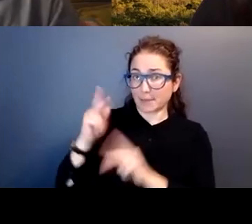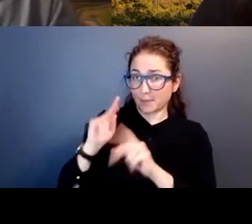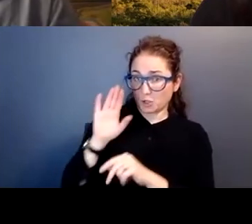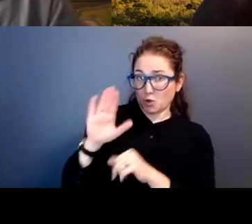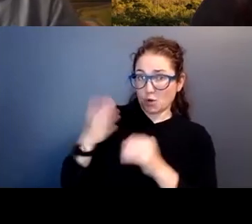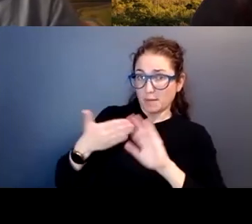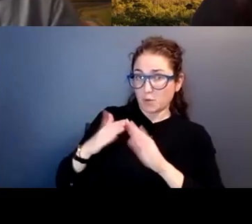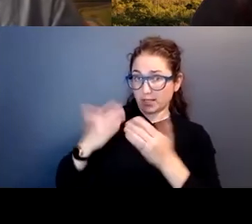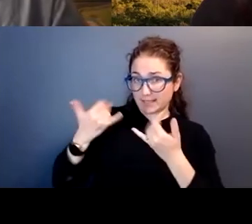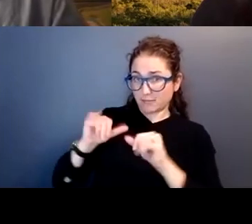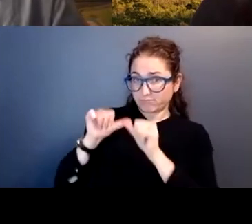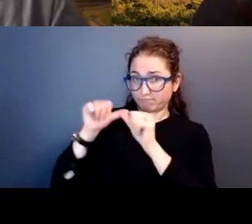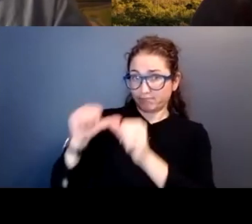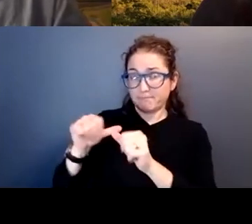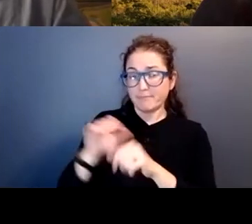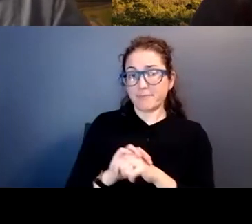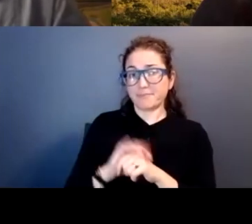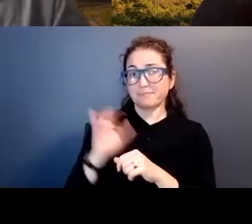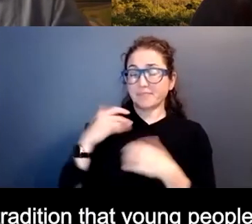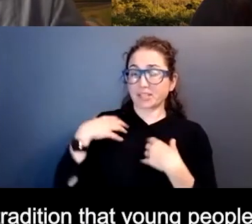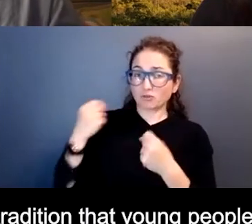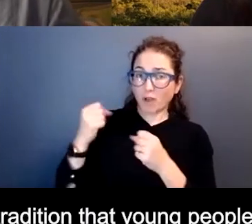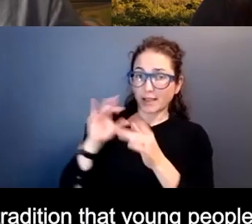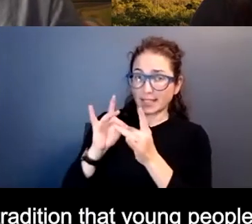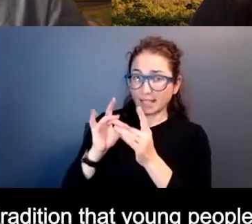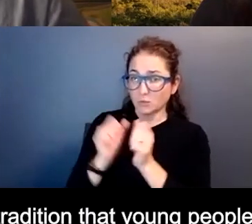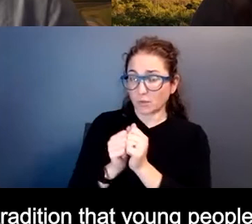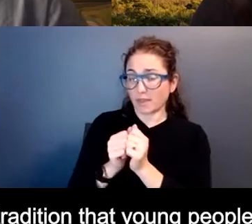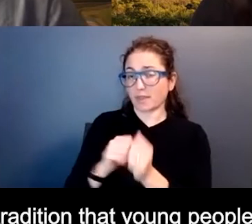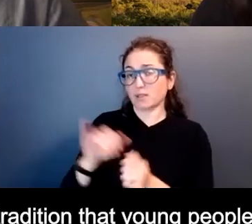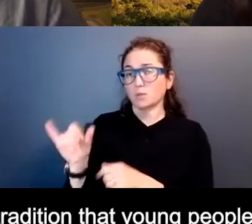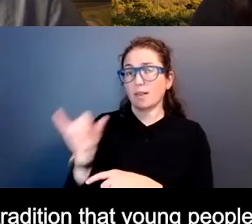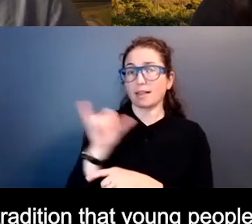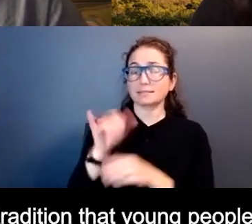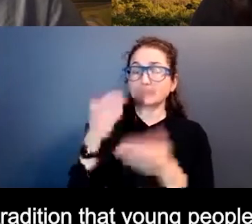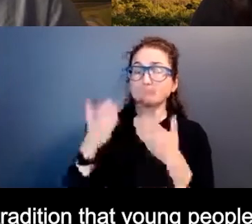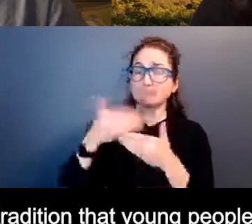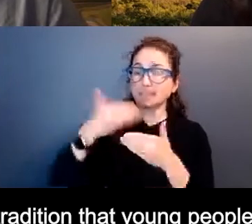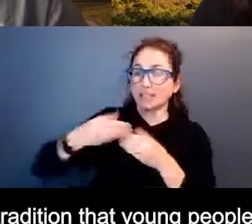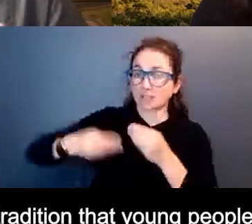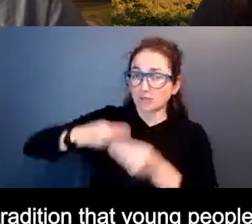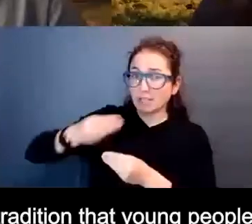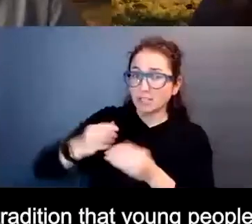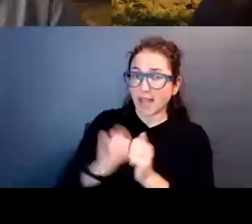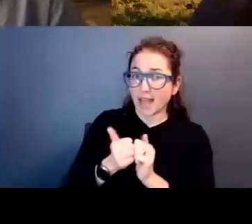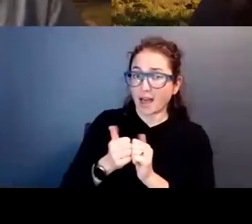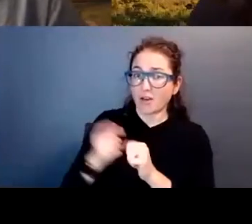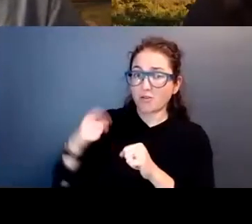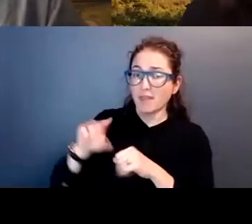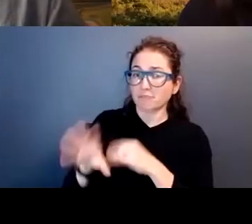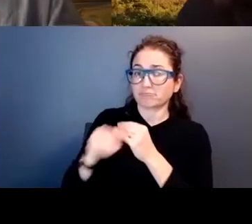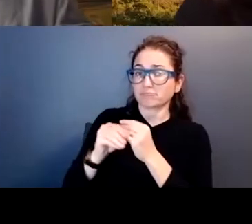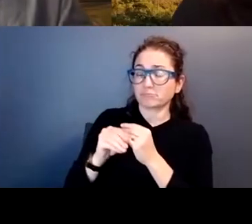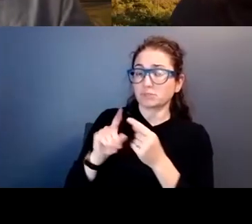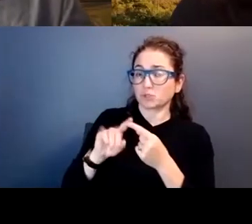community still have a strong connection to, as well as maybe the next generation and how they contributed to